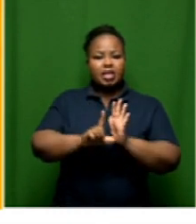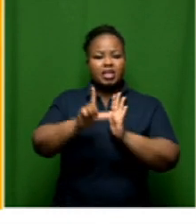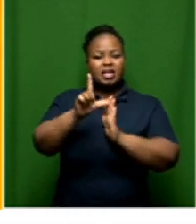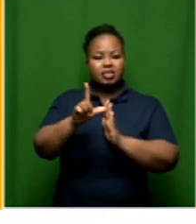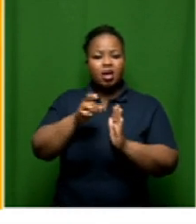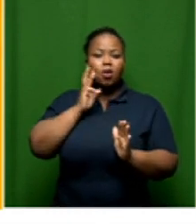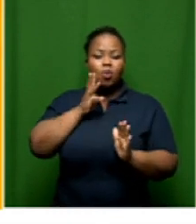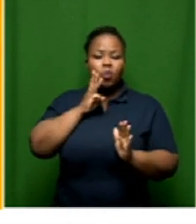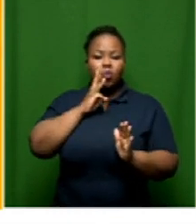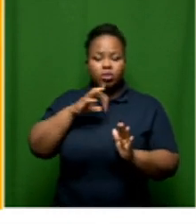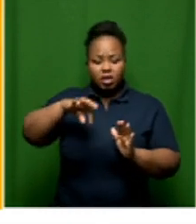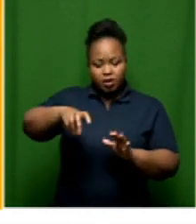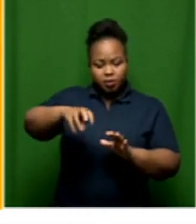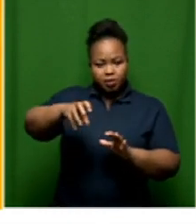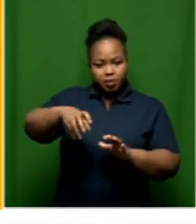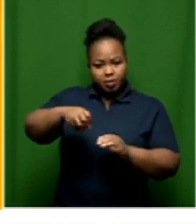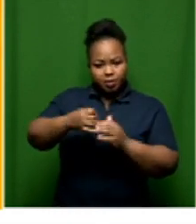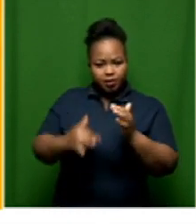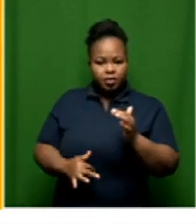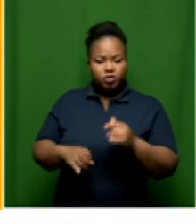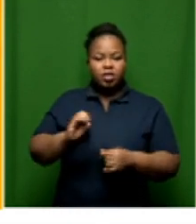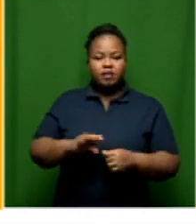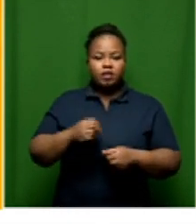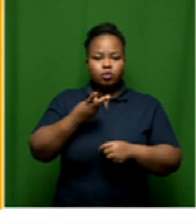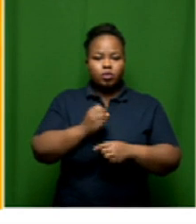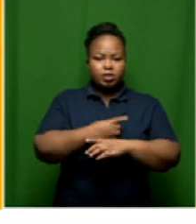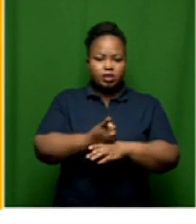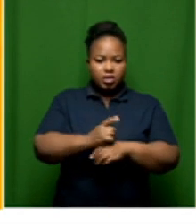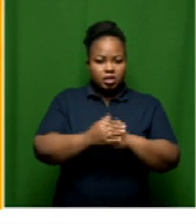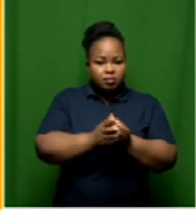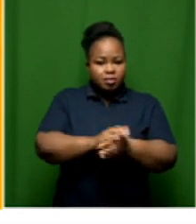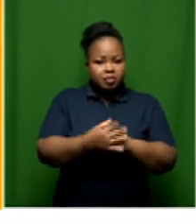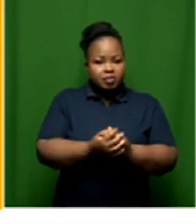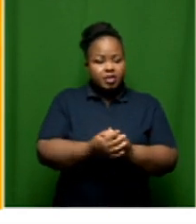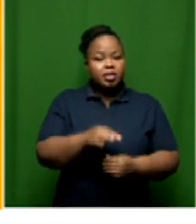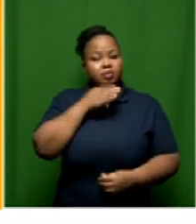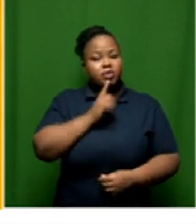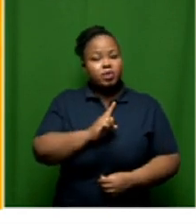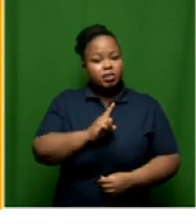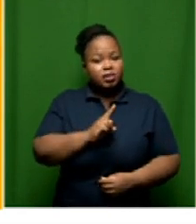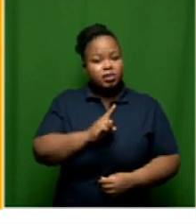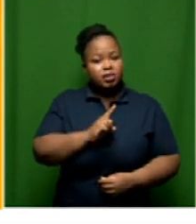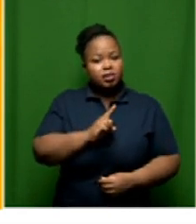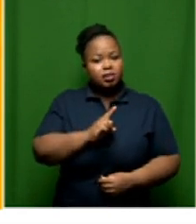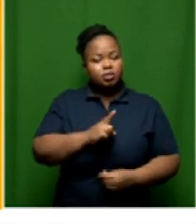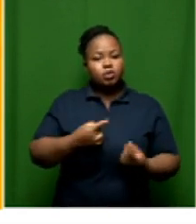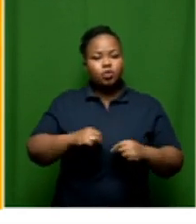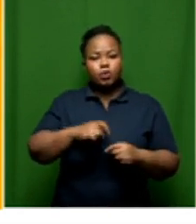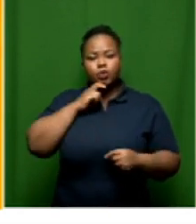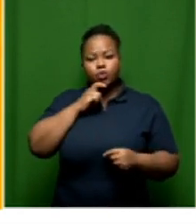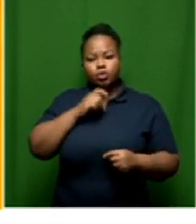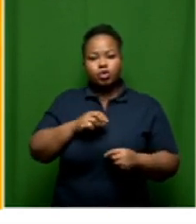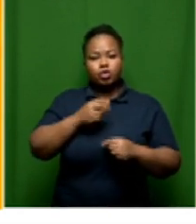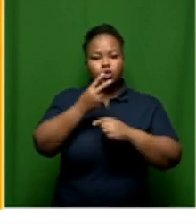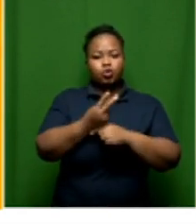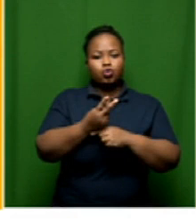being used. Now, if we are required to wash our hands for 20 seconds, then it means we are using two